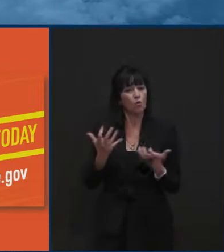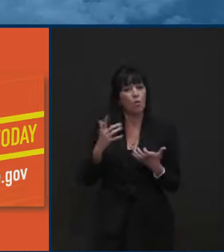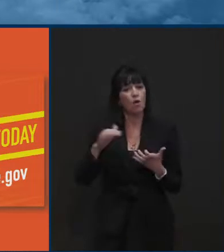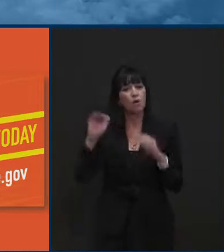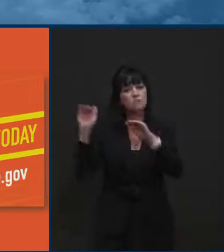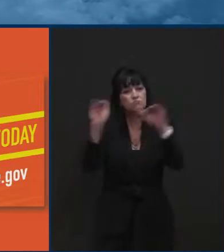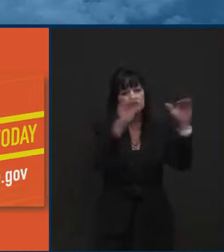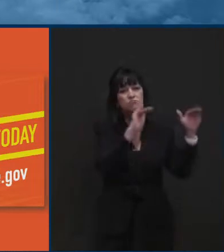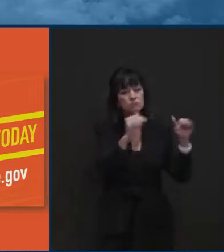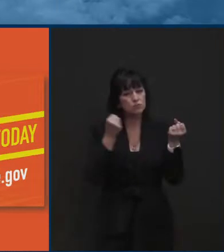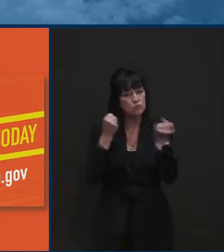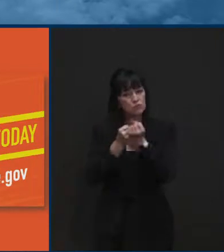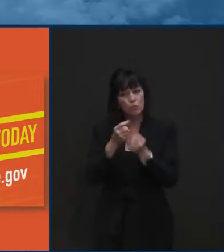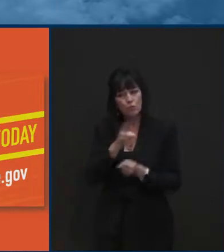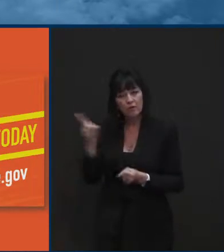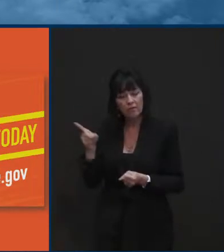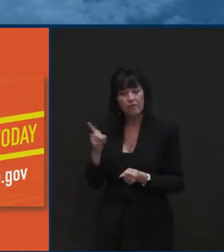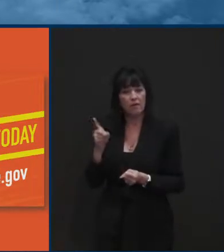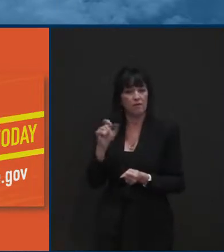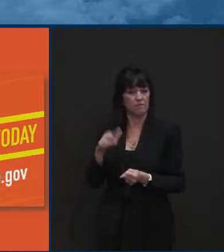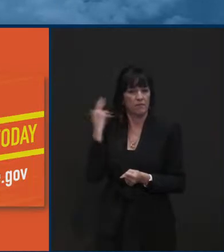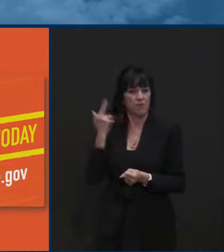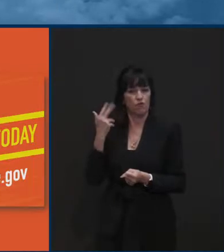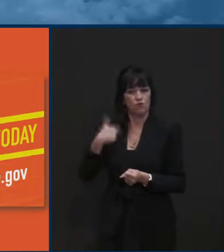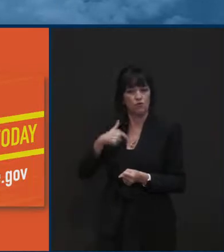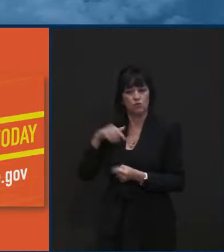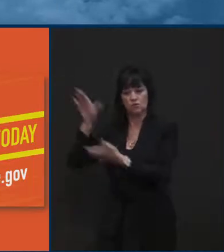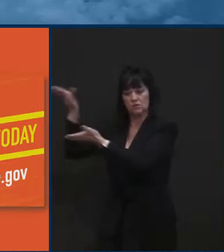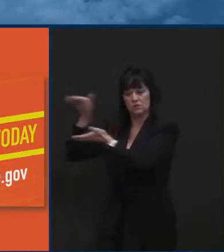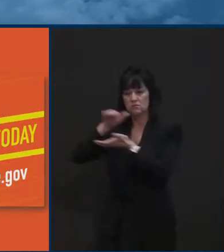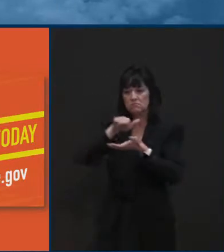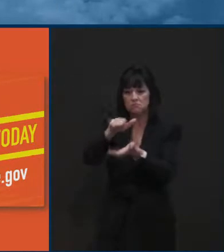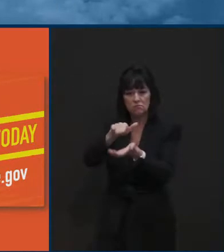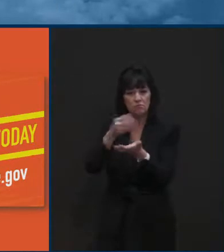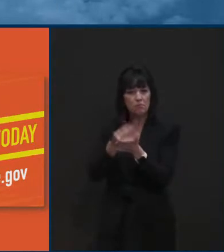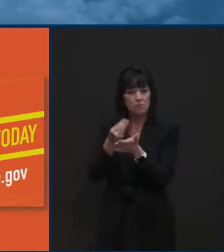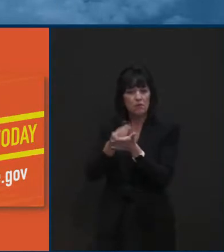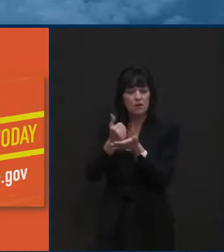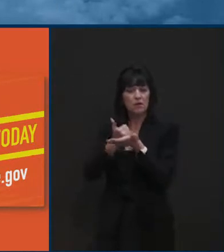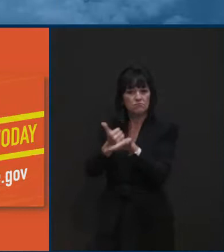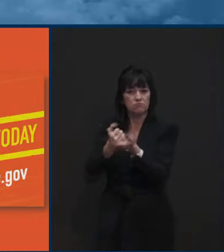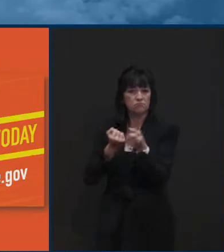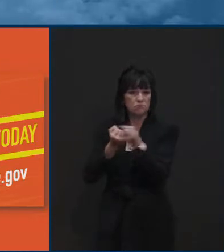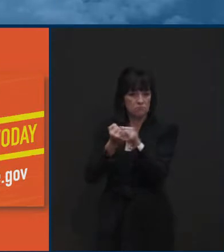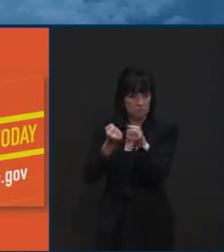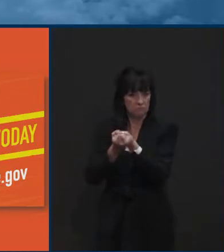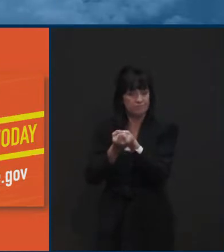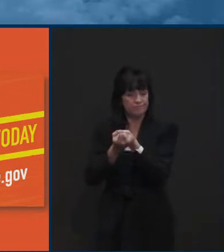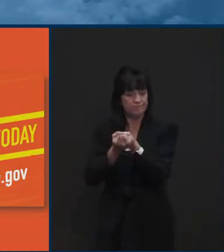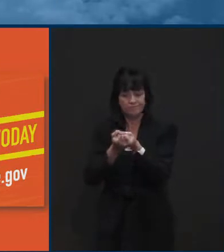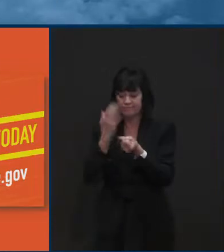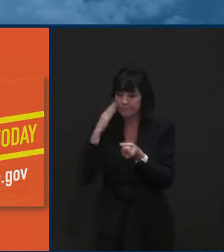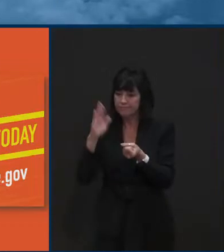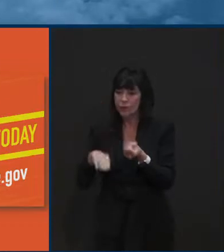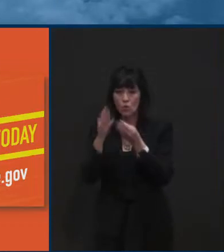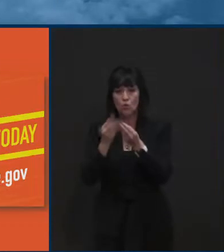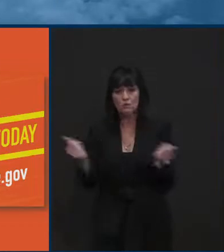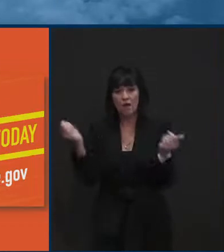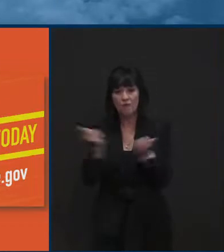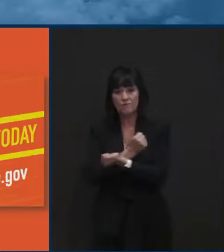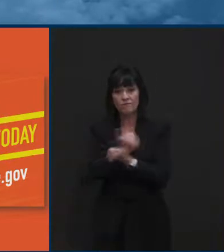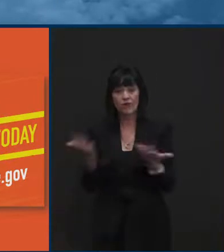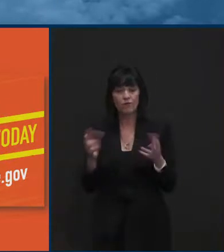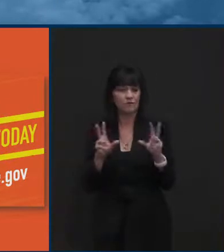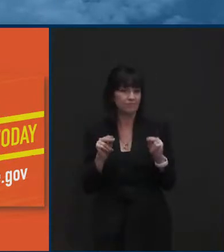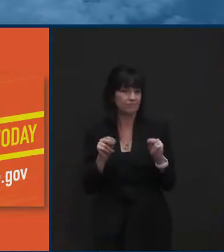another cares act, uh, program and, and, and financing there. I know that it'll take more than that. And so remember to, uh,